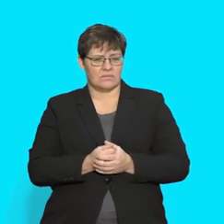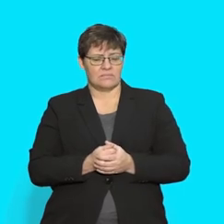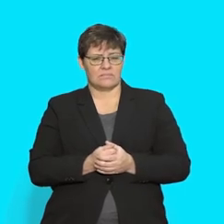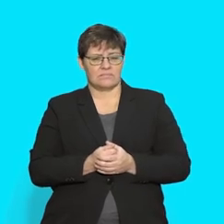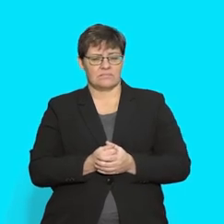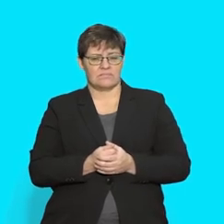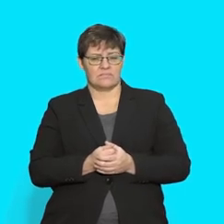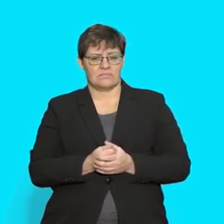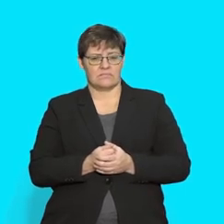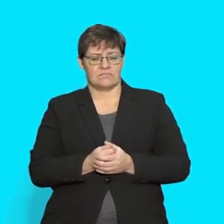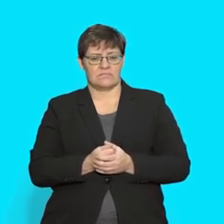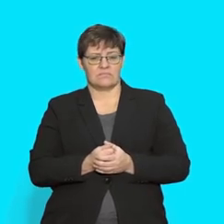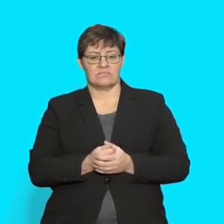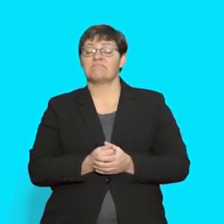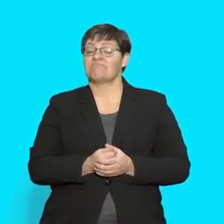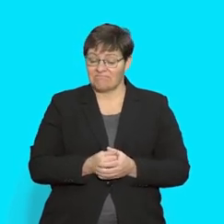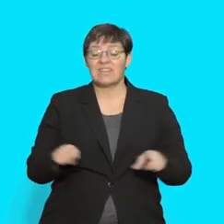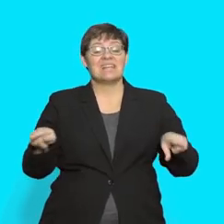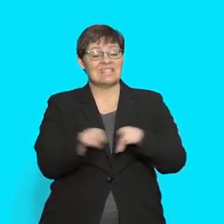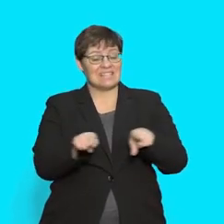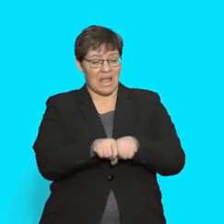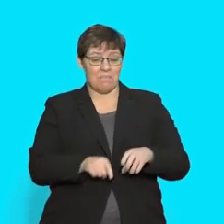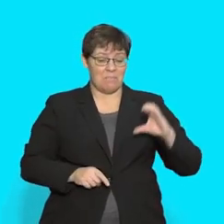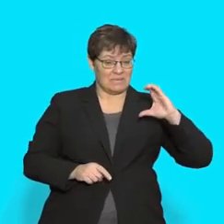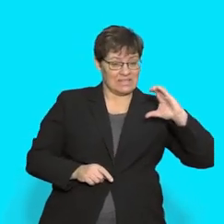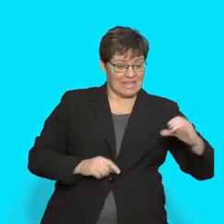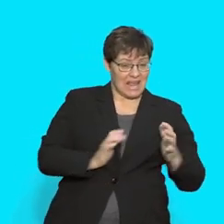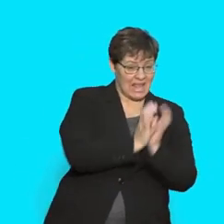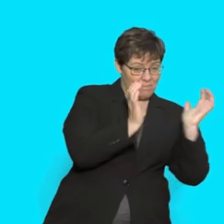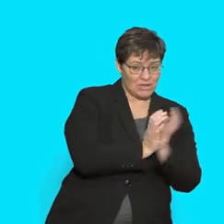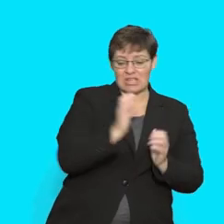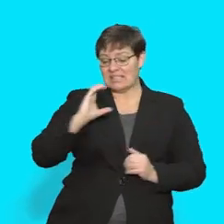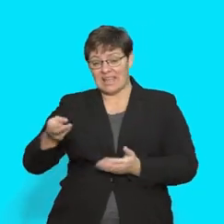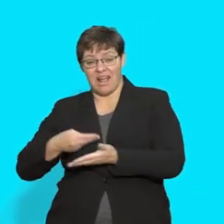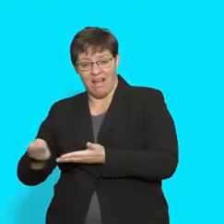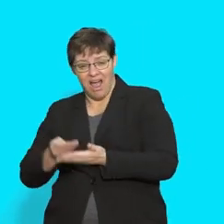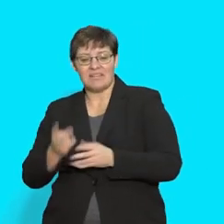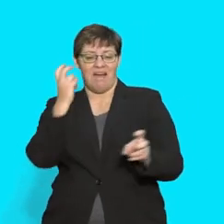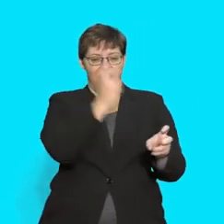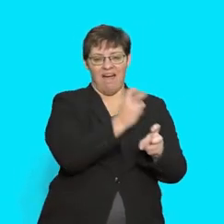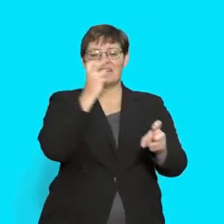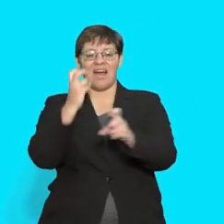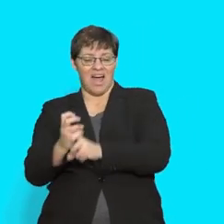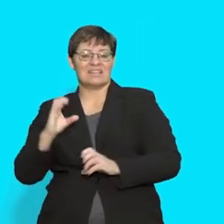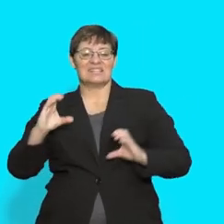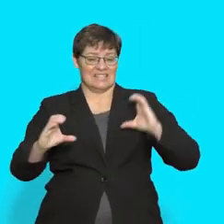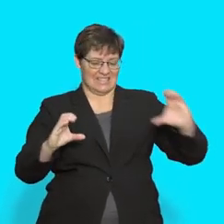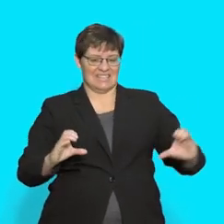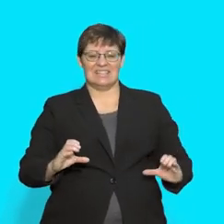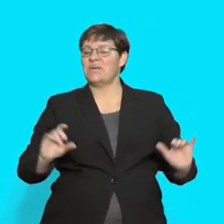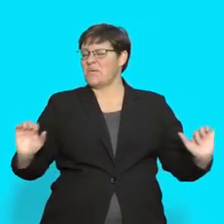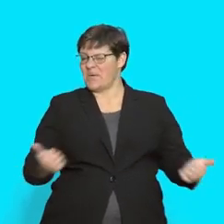It has the same C as card Wonderful work with the hard and soft C sounds